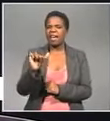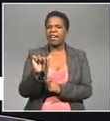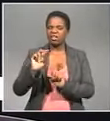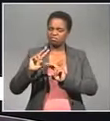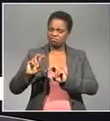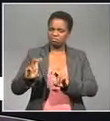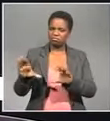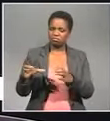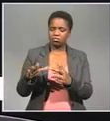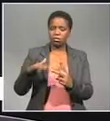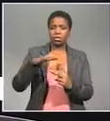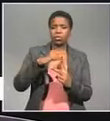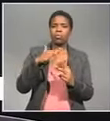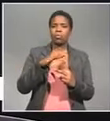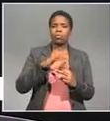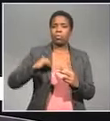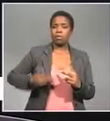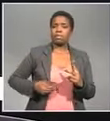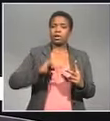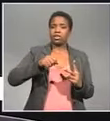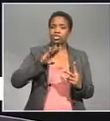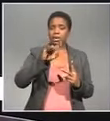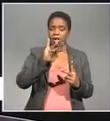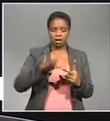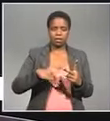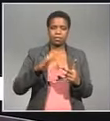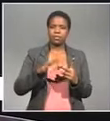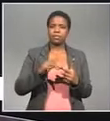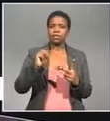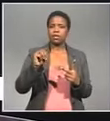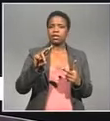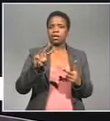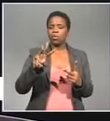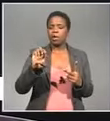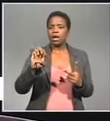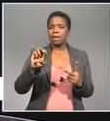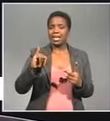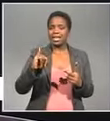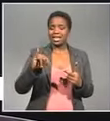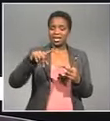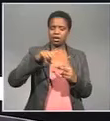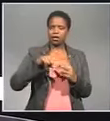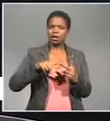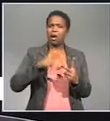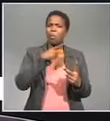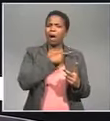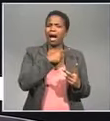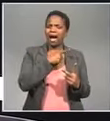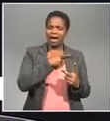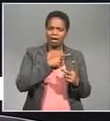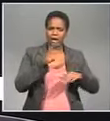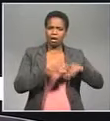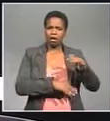probing suspended advocates Nongobo Jiba and Lawrence Puebi And in the process seems to be uncovering just how